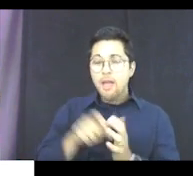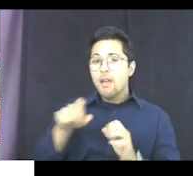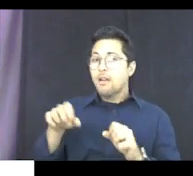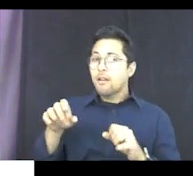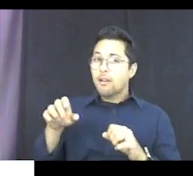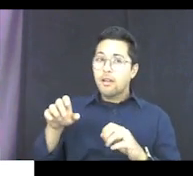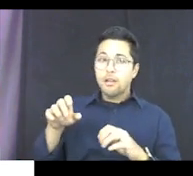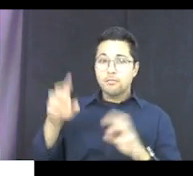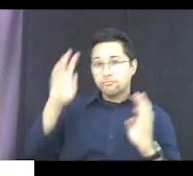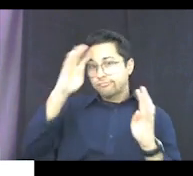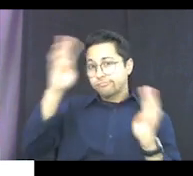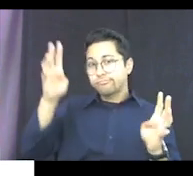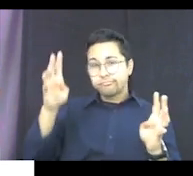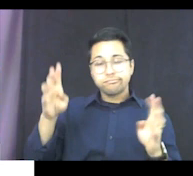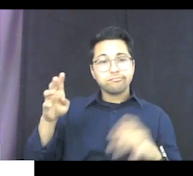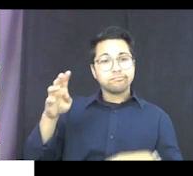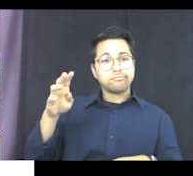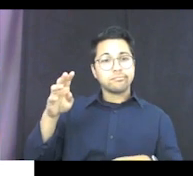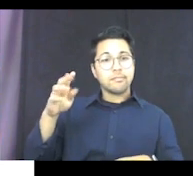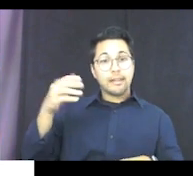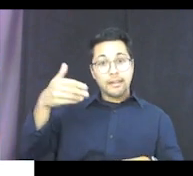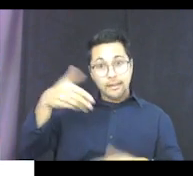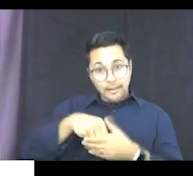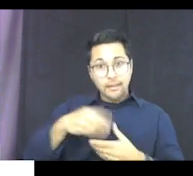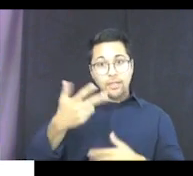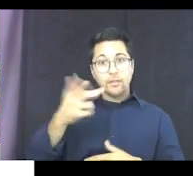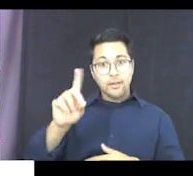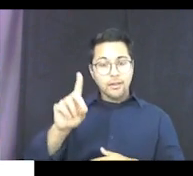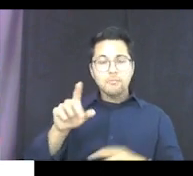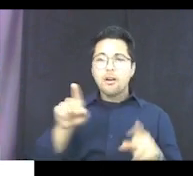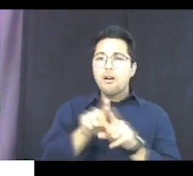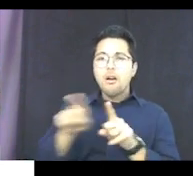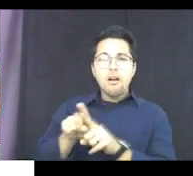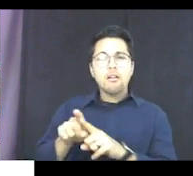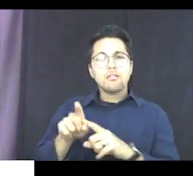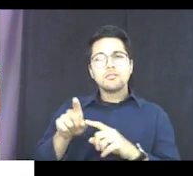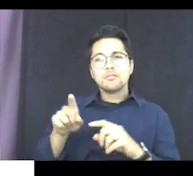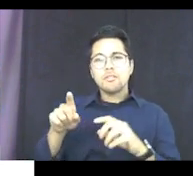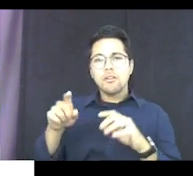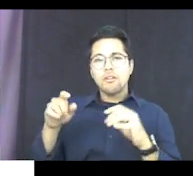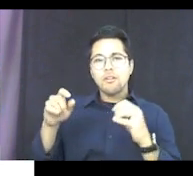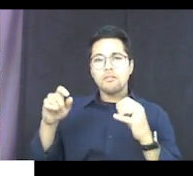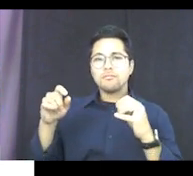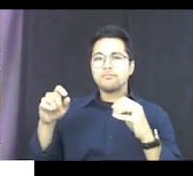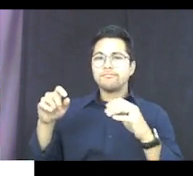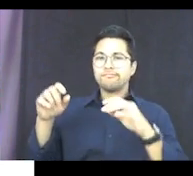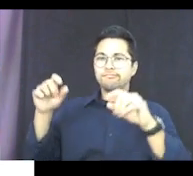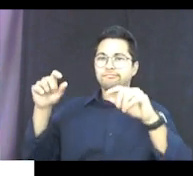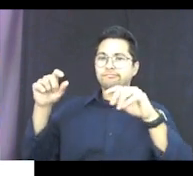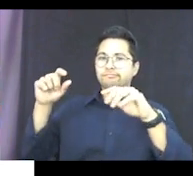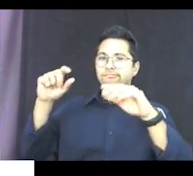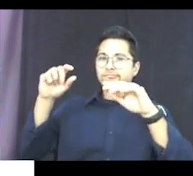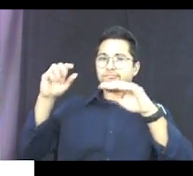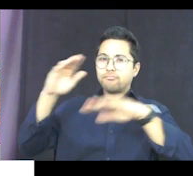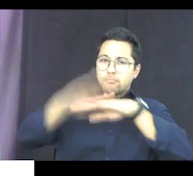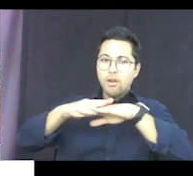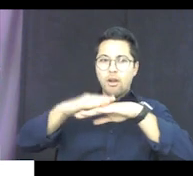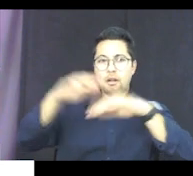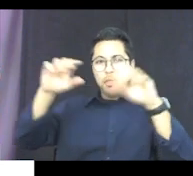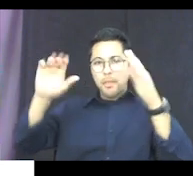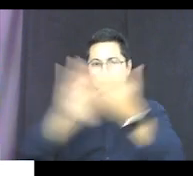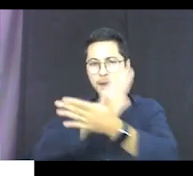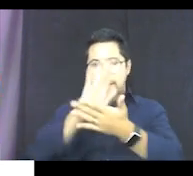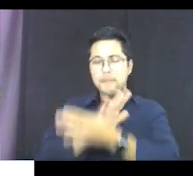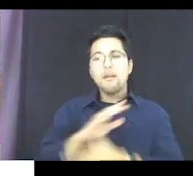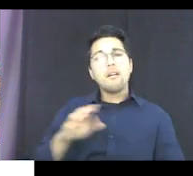use it to actually create things in 3D, but you can also use it to outline on a paper so that they can kind of feel the outlines.